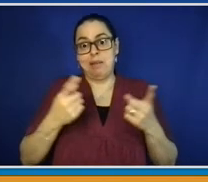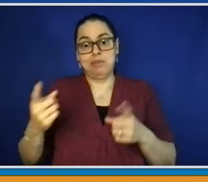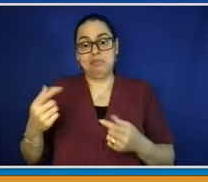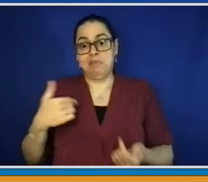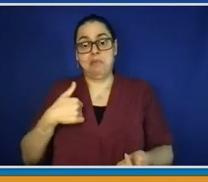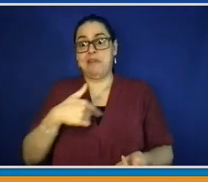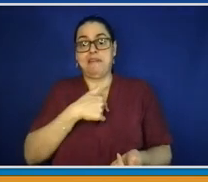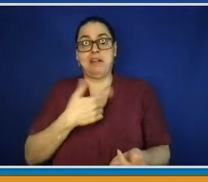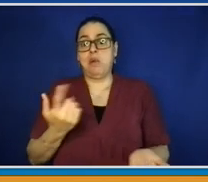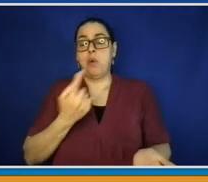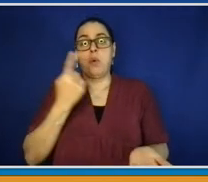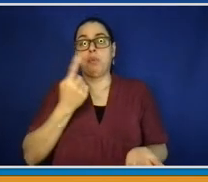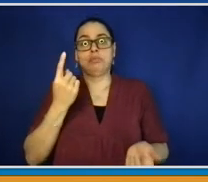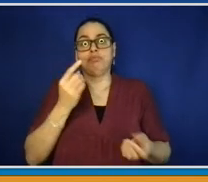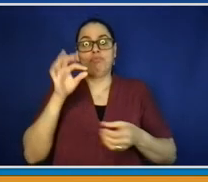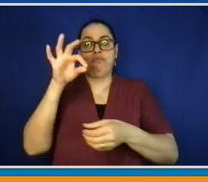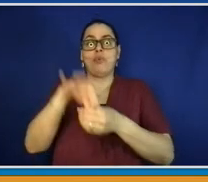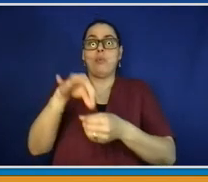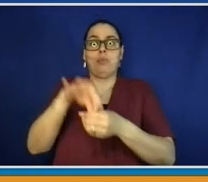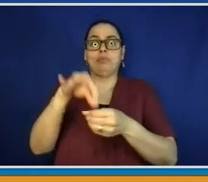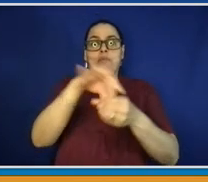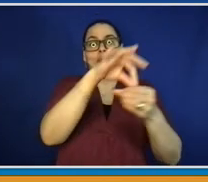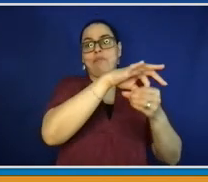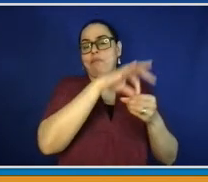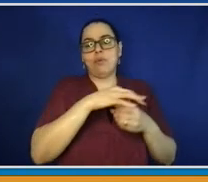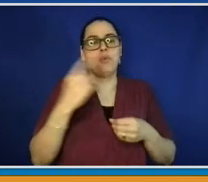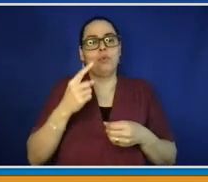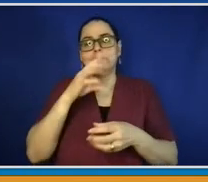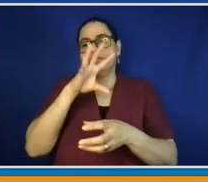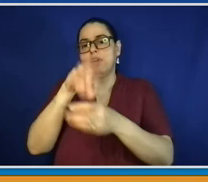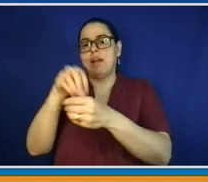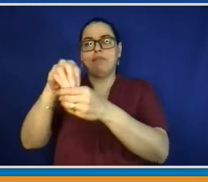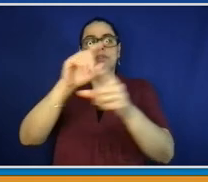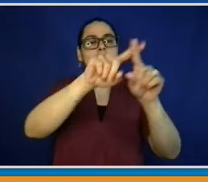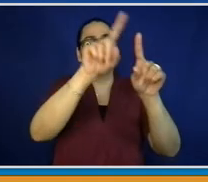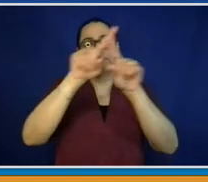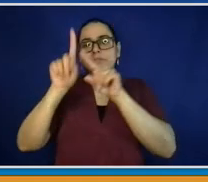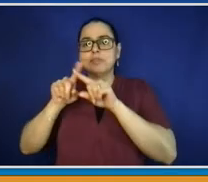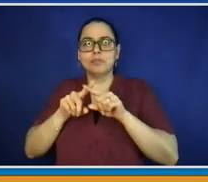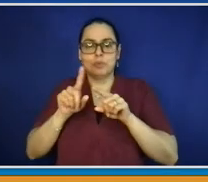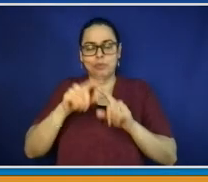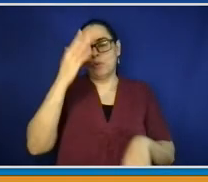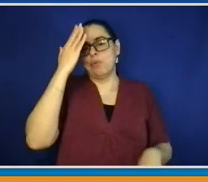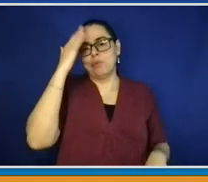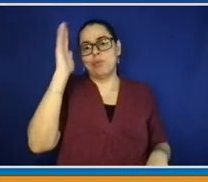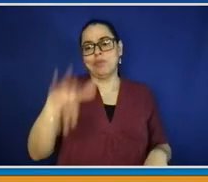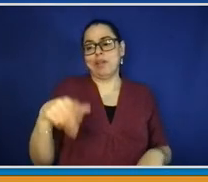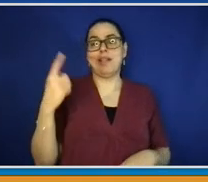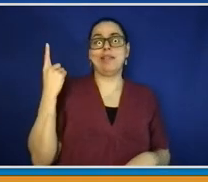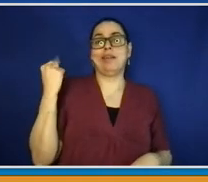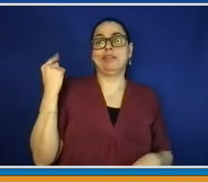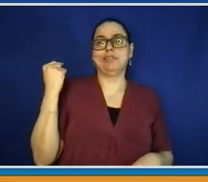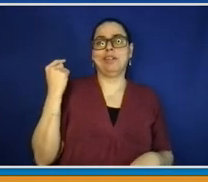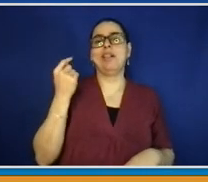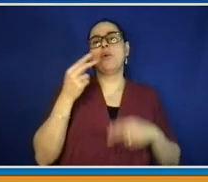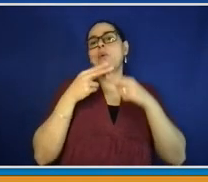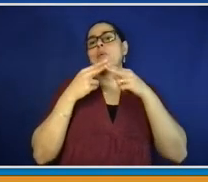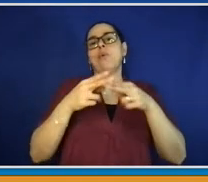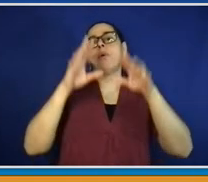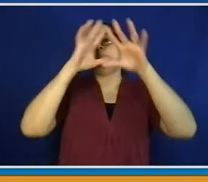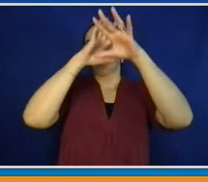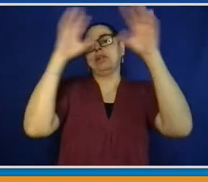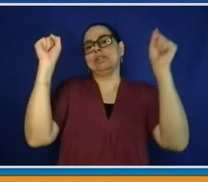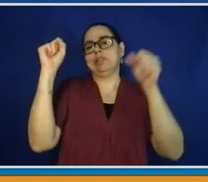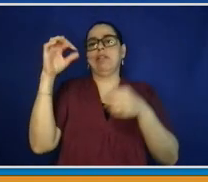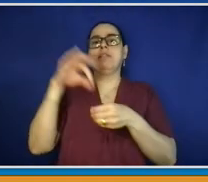presidential election, and there's no election like the presidential election. The dialogue, the debate, and the society is tremendous. Last year was a very